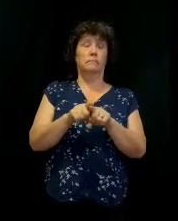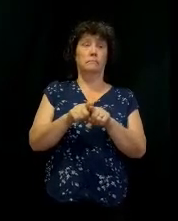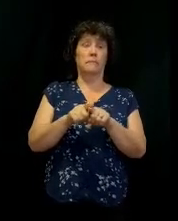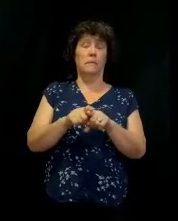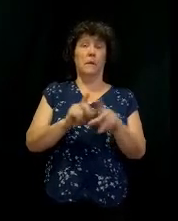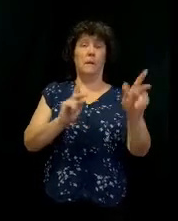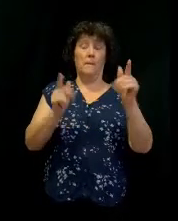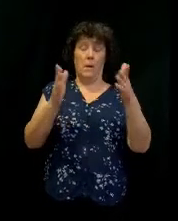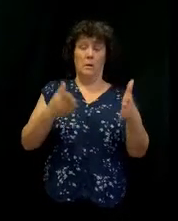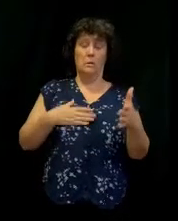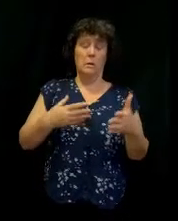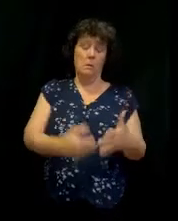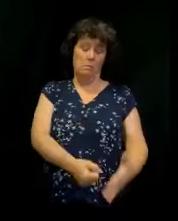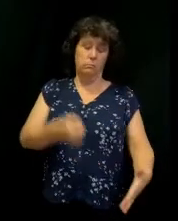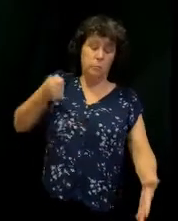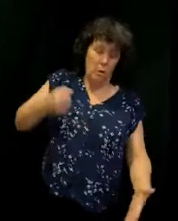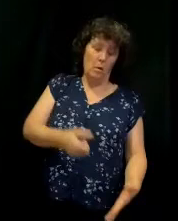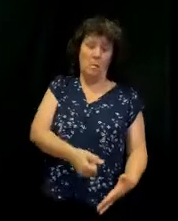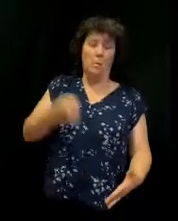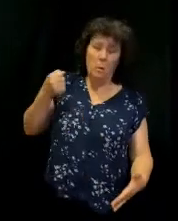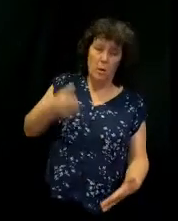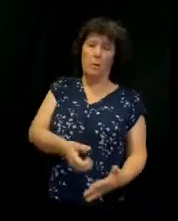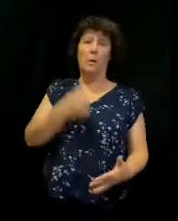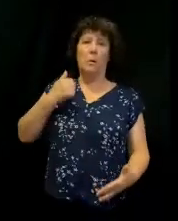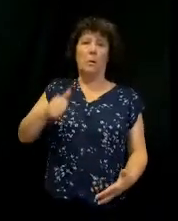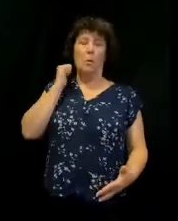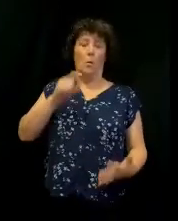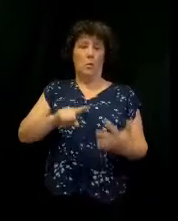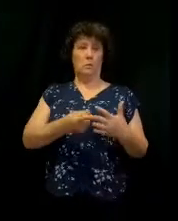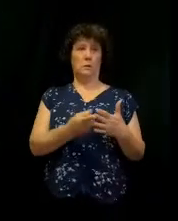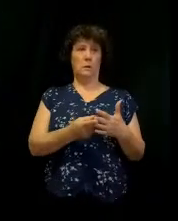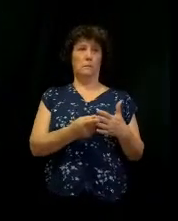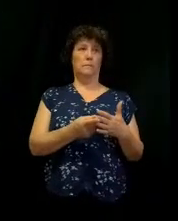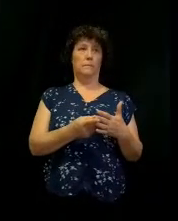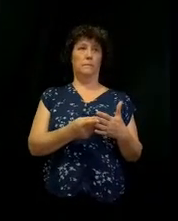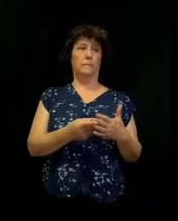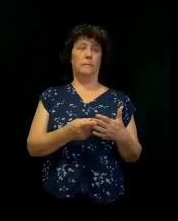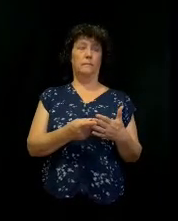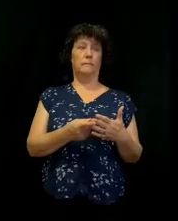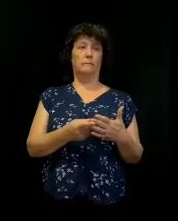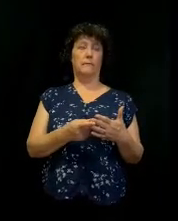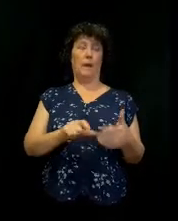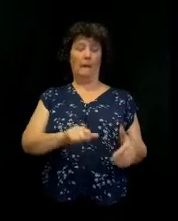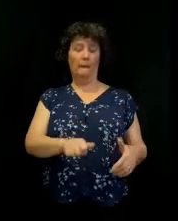it up.